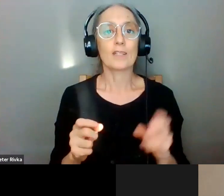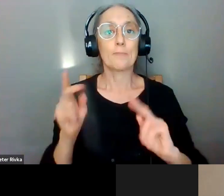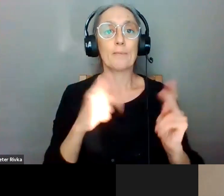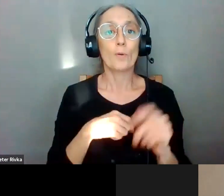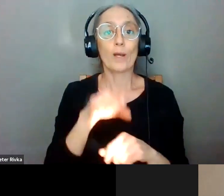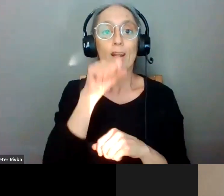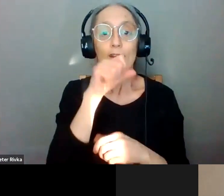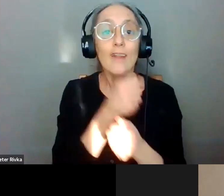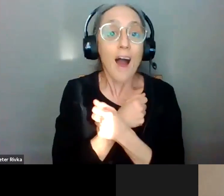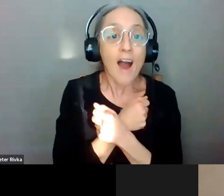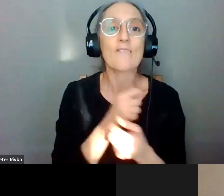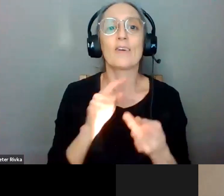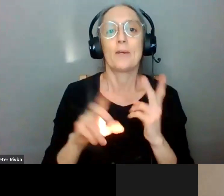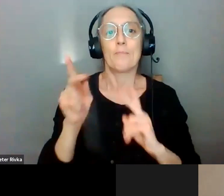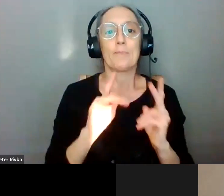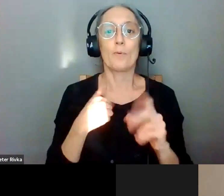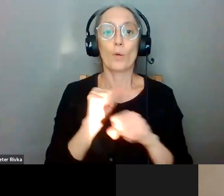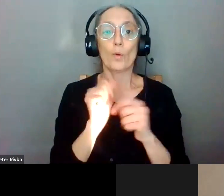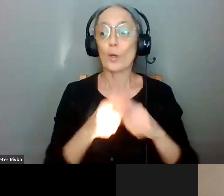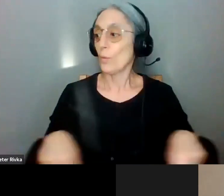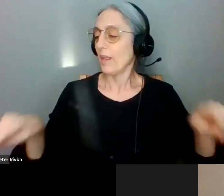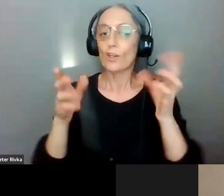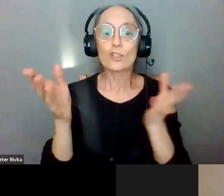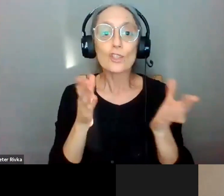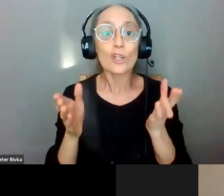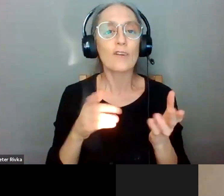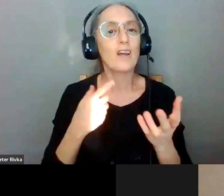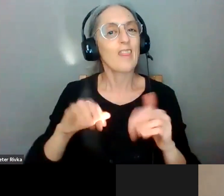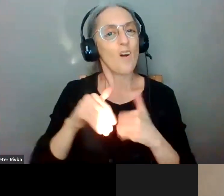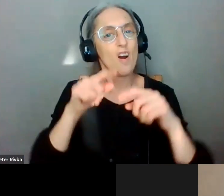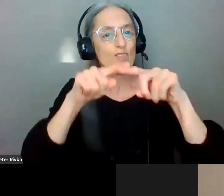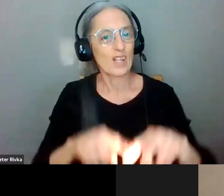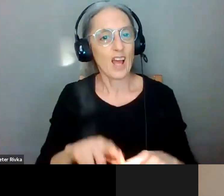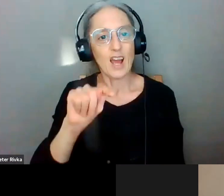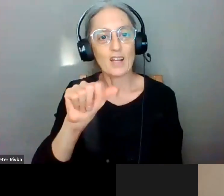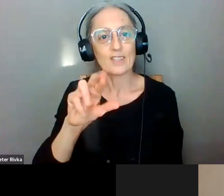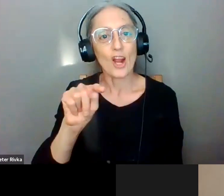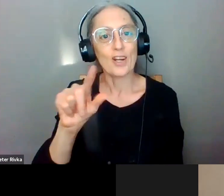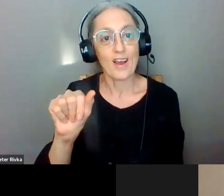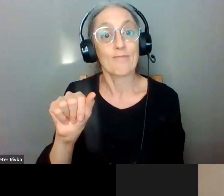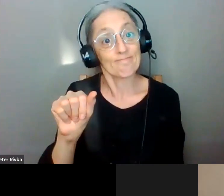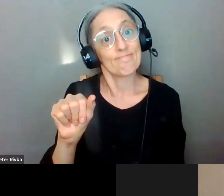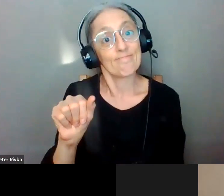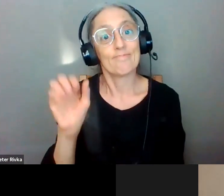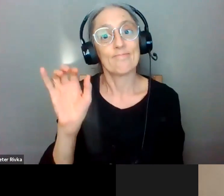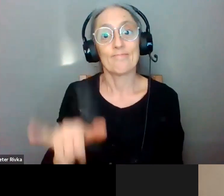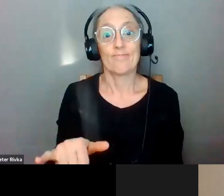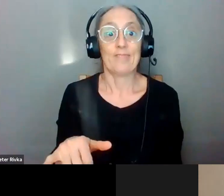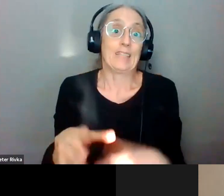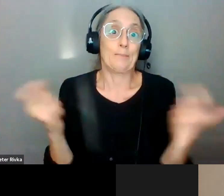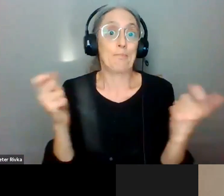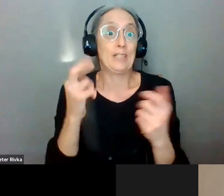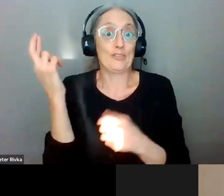that serve with rely on tarda that's that's the main reason